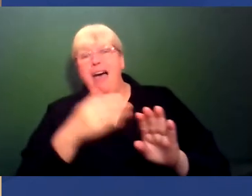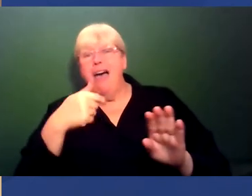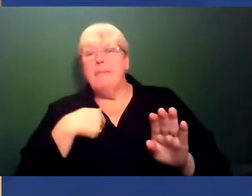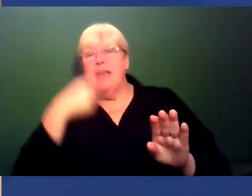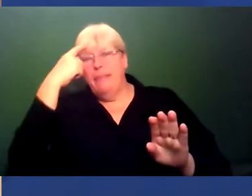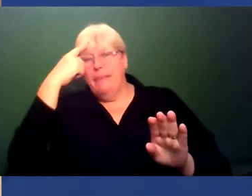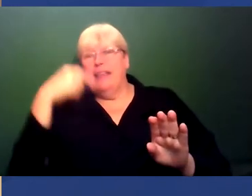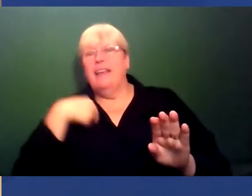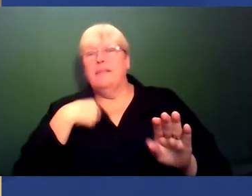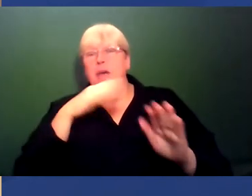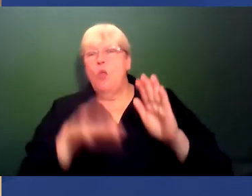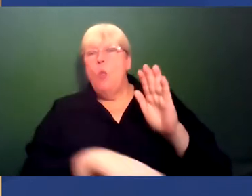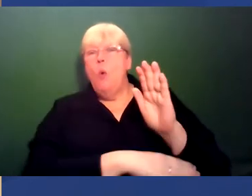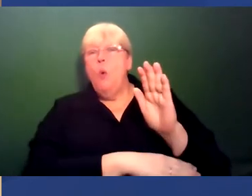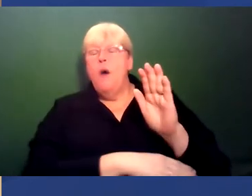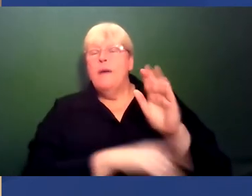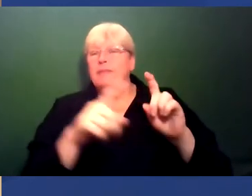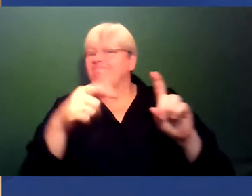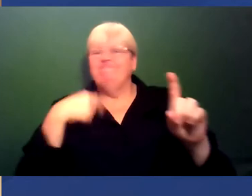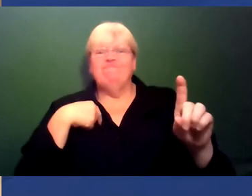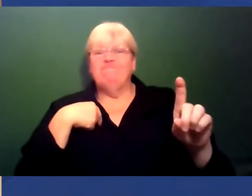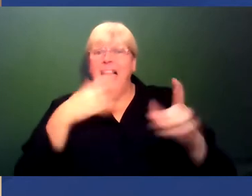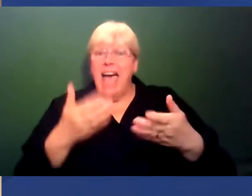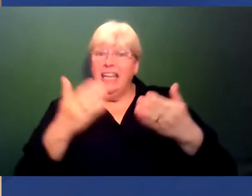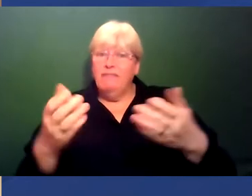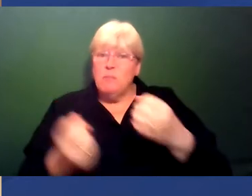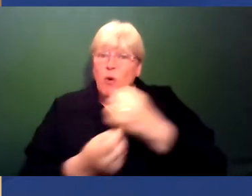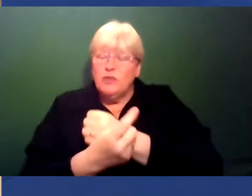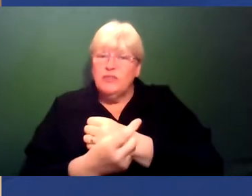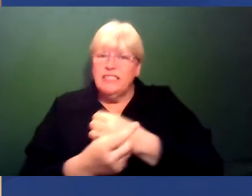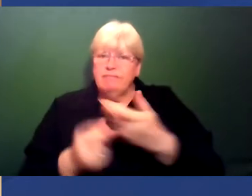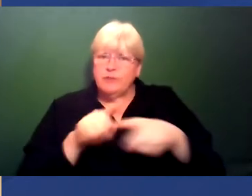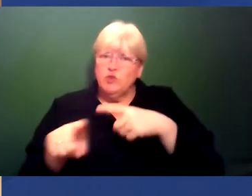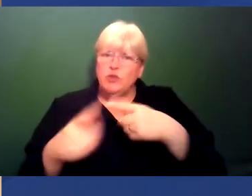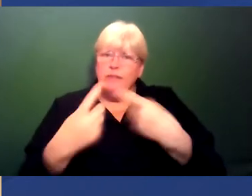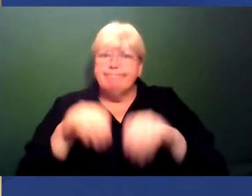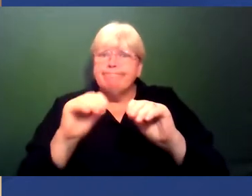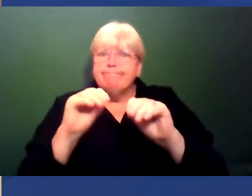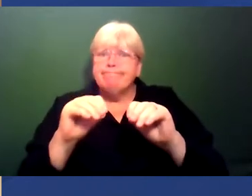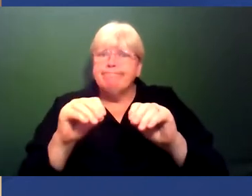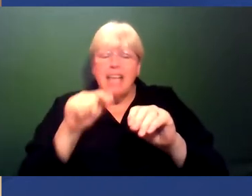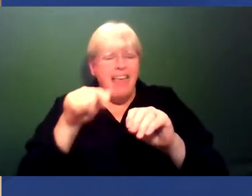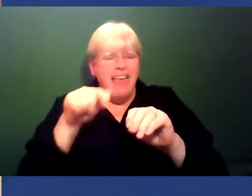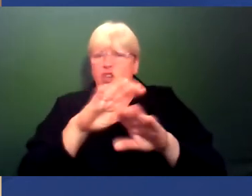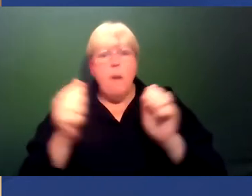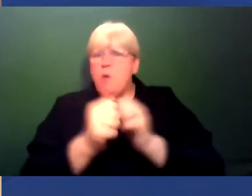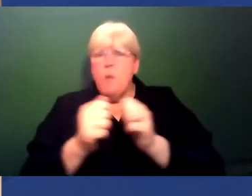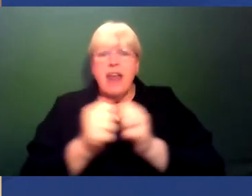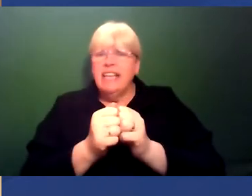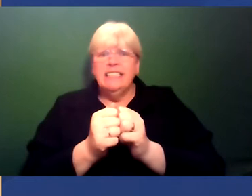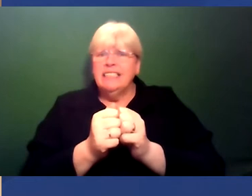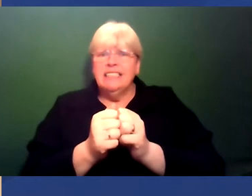them a bit of an opportunity to learn from why that's, you know, it's an inappropriate behaviour to